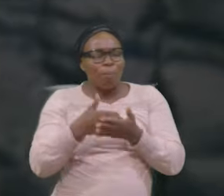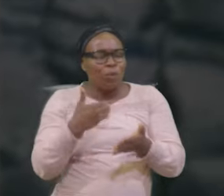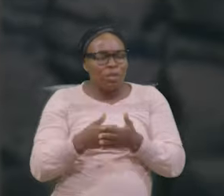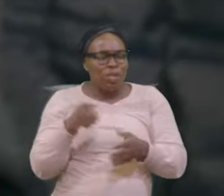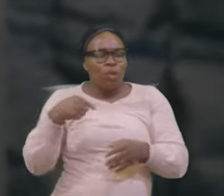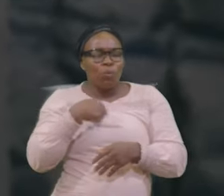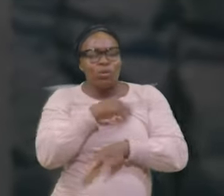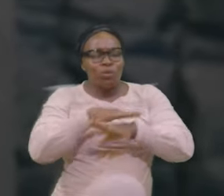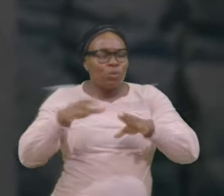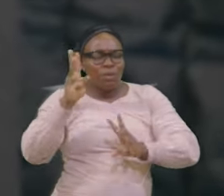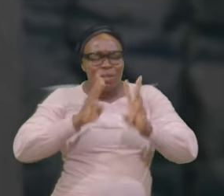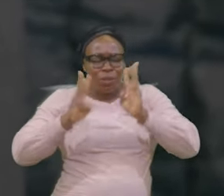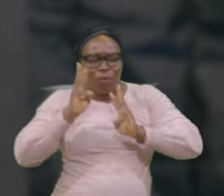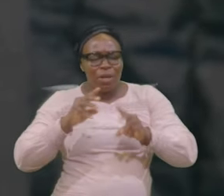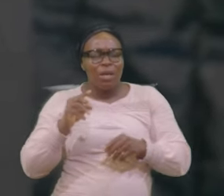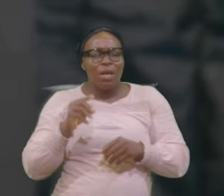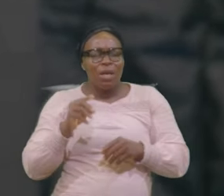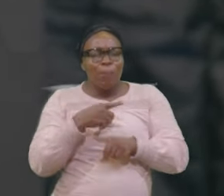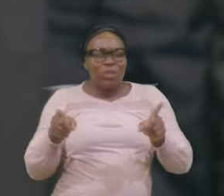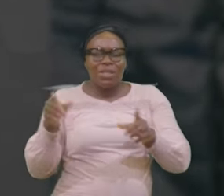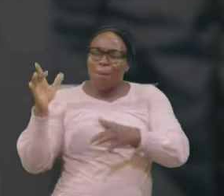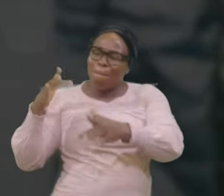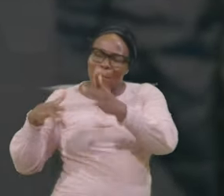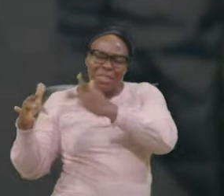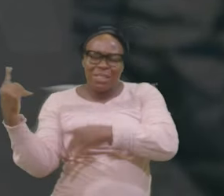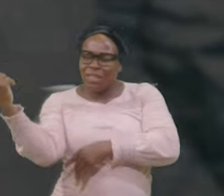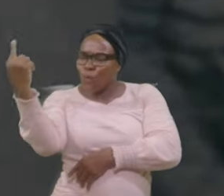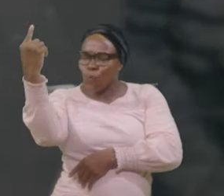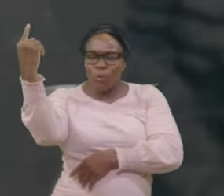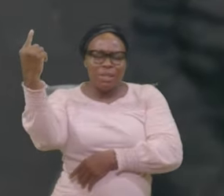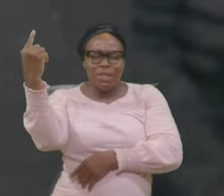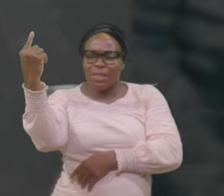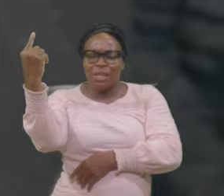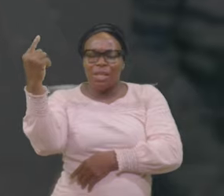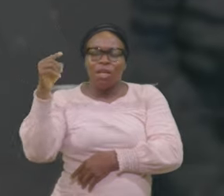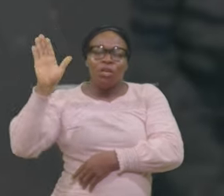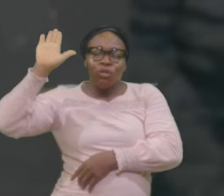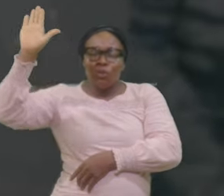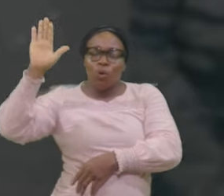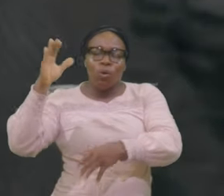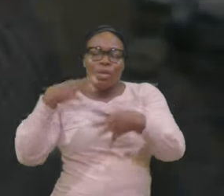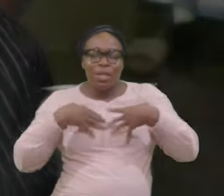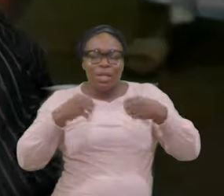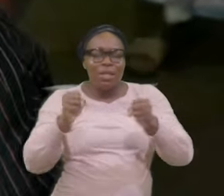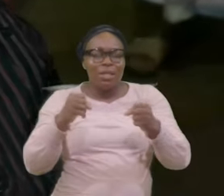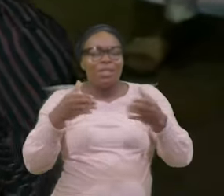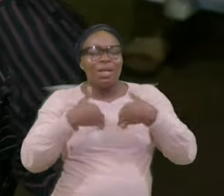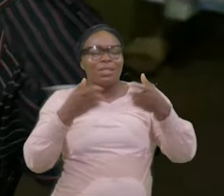Nothing By Mercy By Grace Your Healing Has Come To Everyone